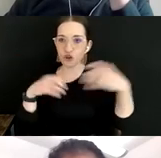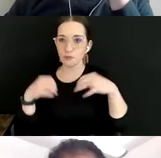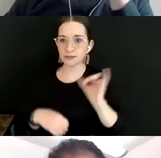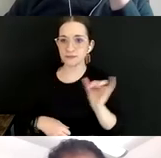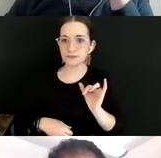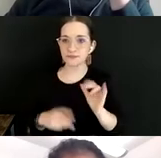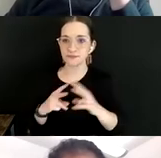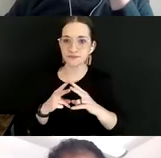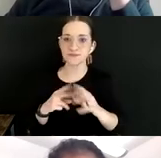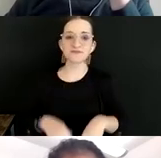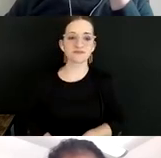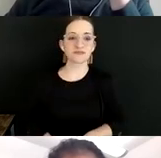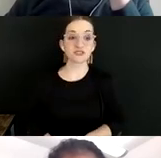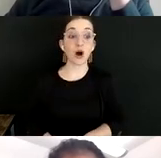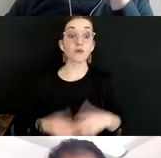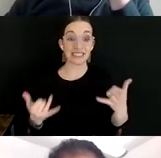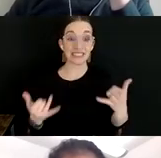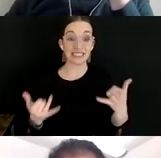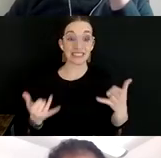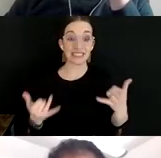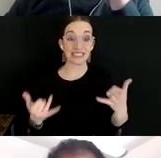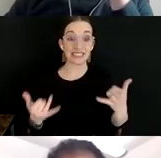So with that, here we go.